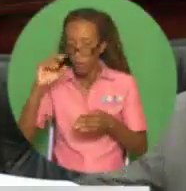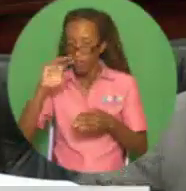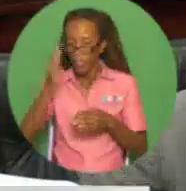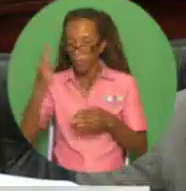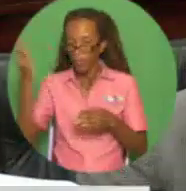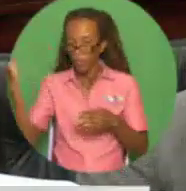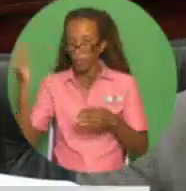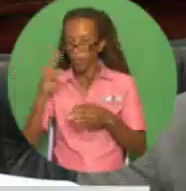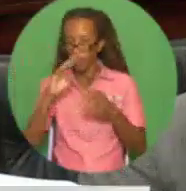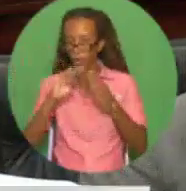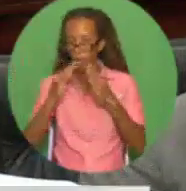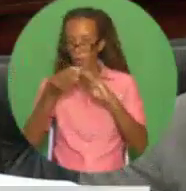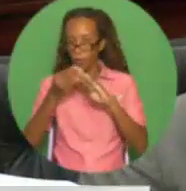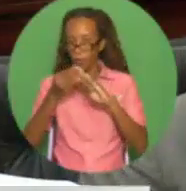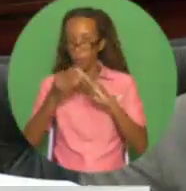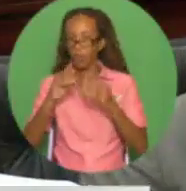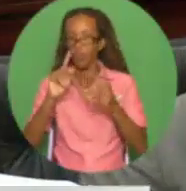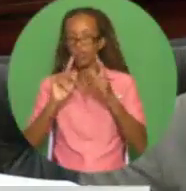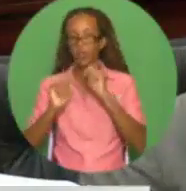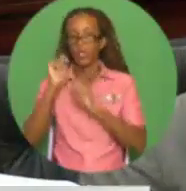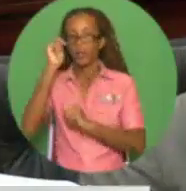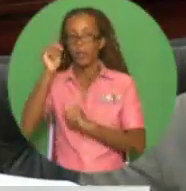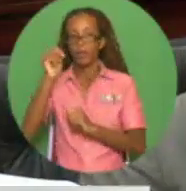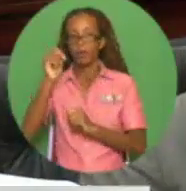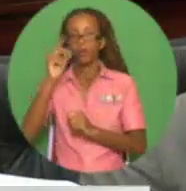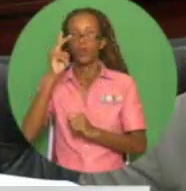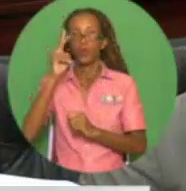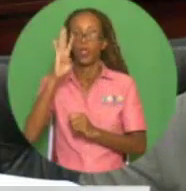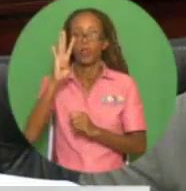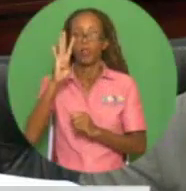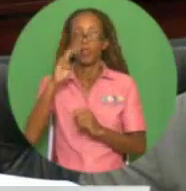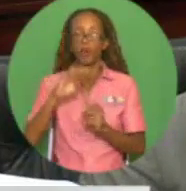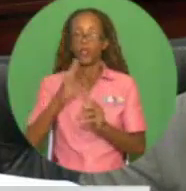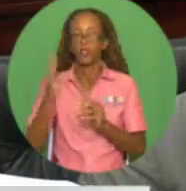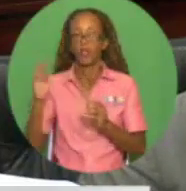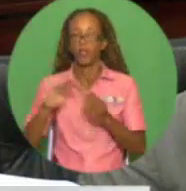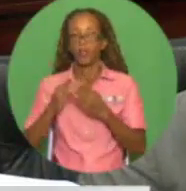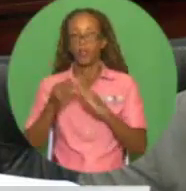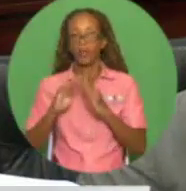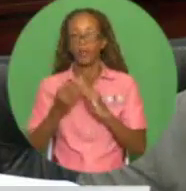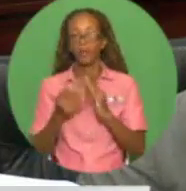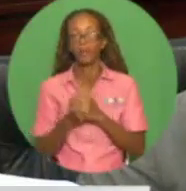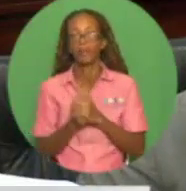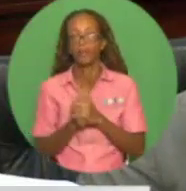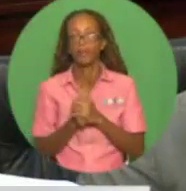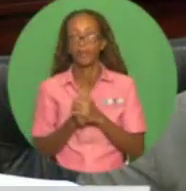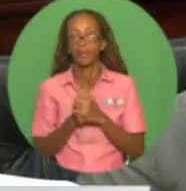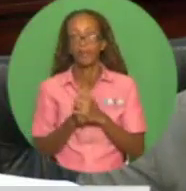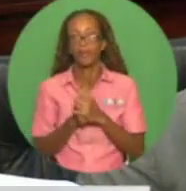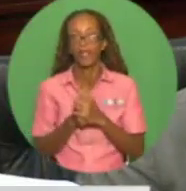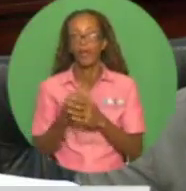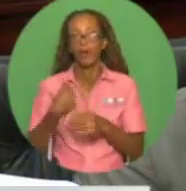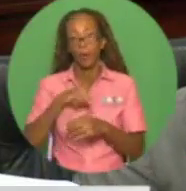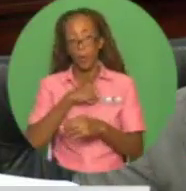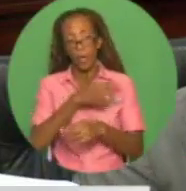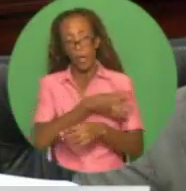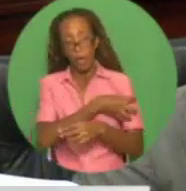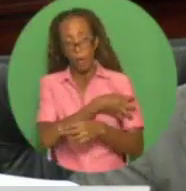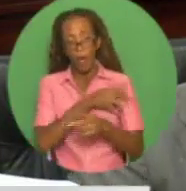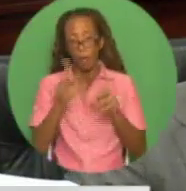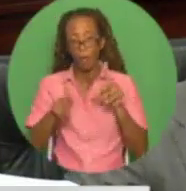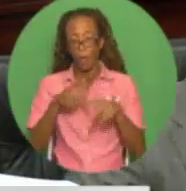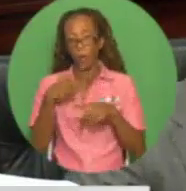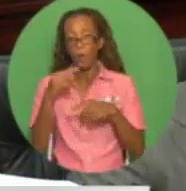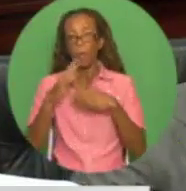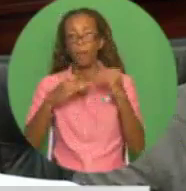Madam Speaker, our recently established aided self-help housing program is empowering homeowners to manage the